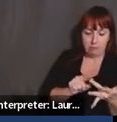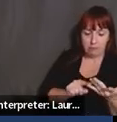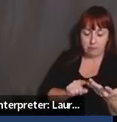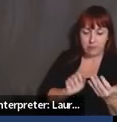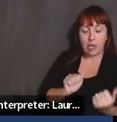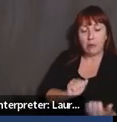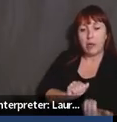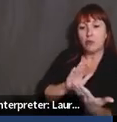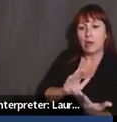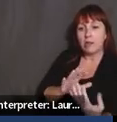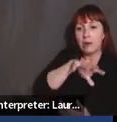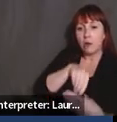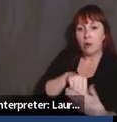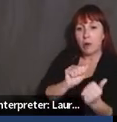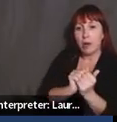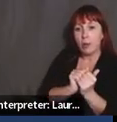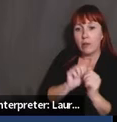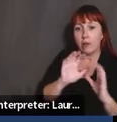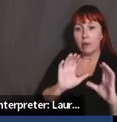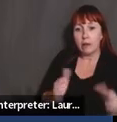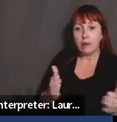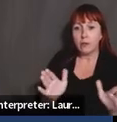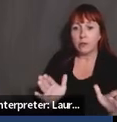addressed and incorporated into the classroom.